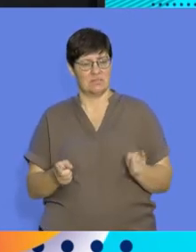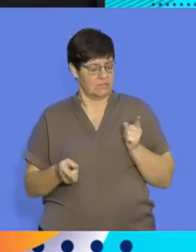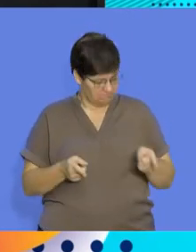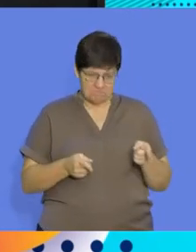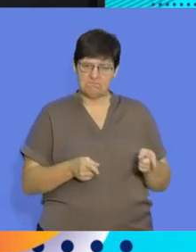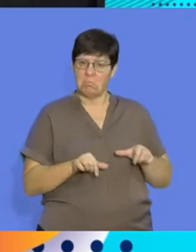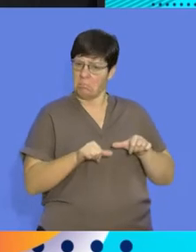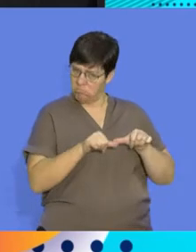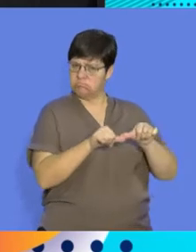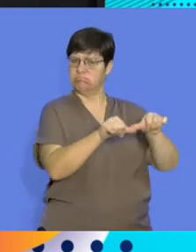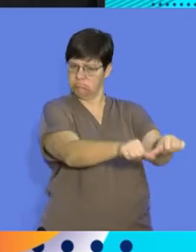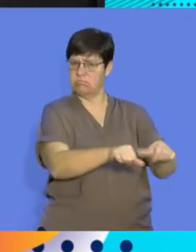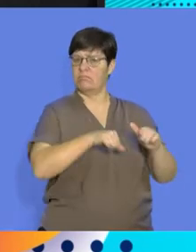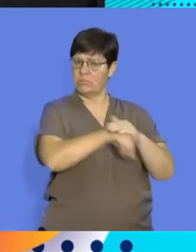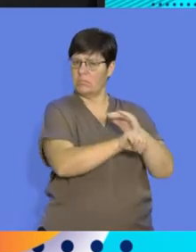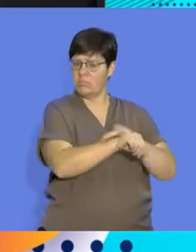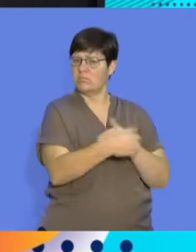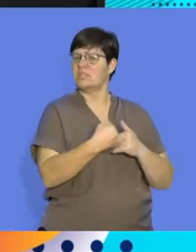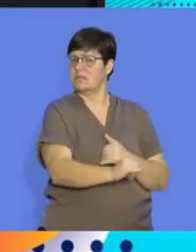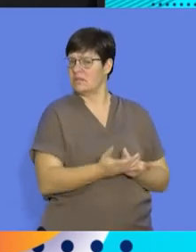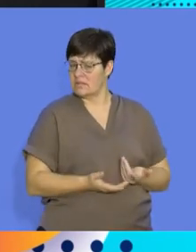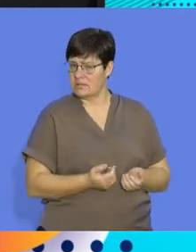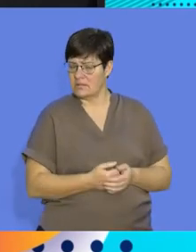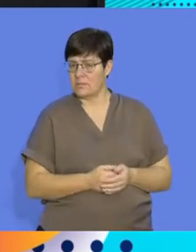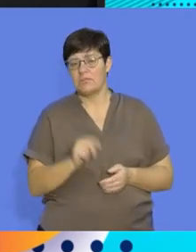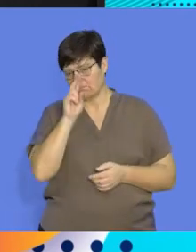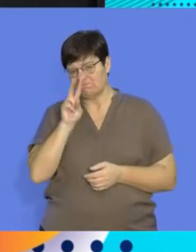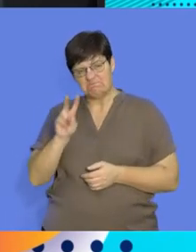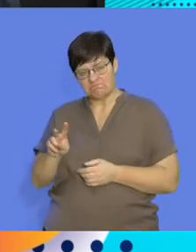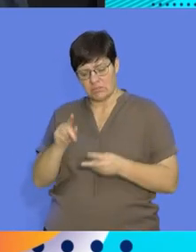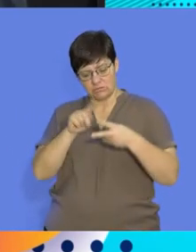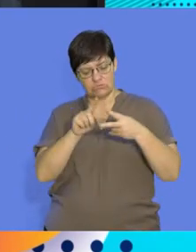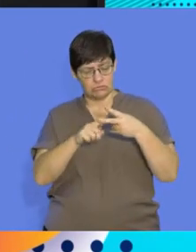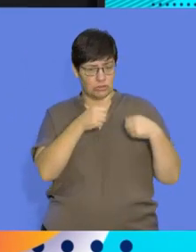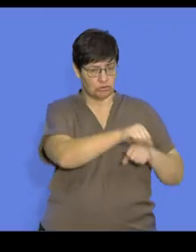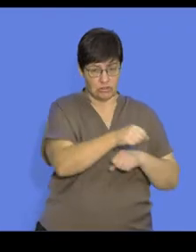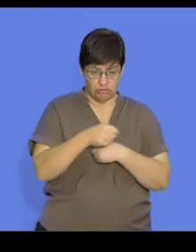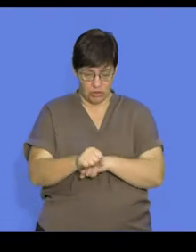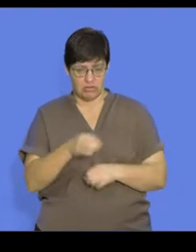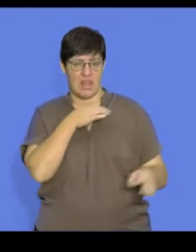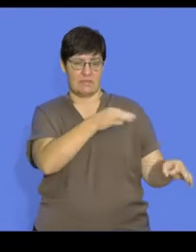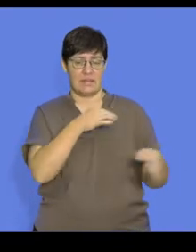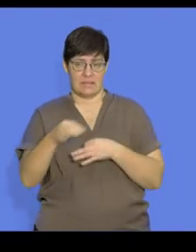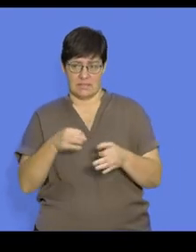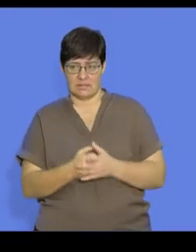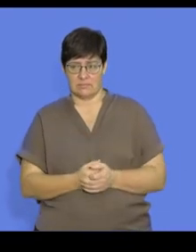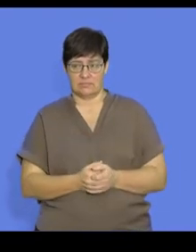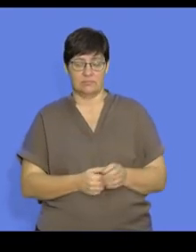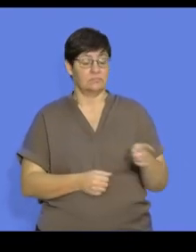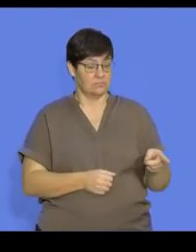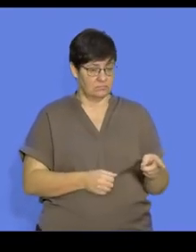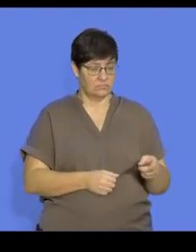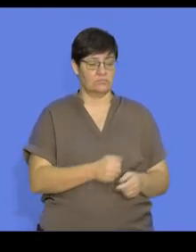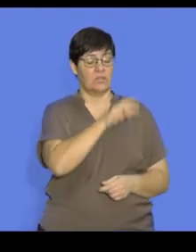is able to survive and produce offsprings? Let's look at that by unpacking these two strategies. So we refer to one